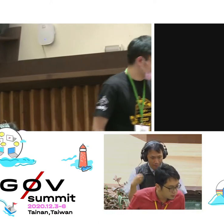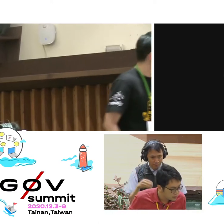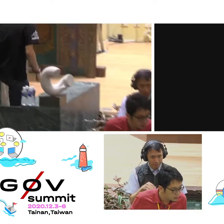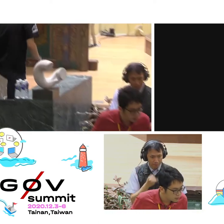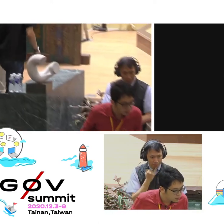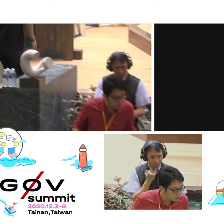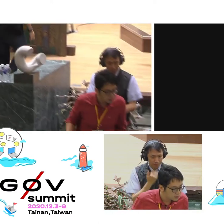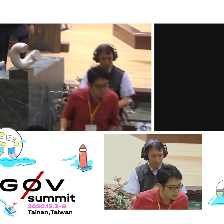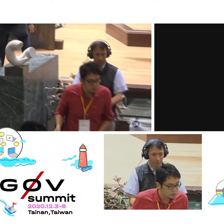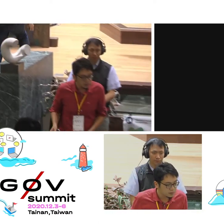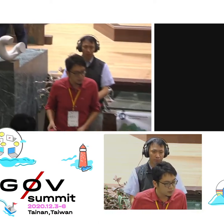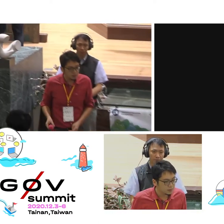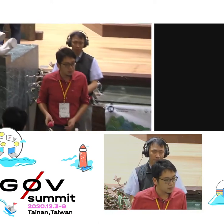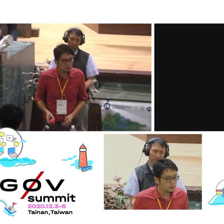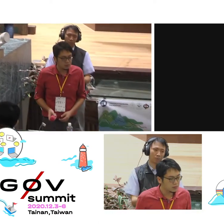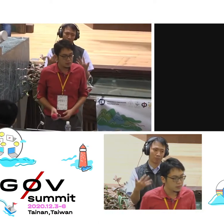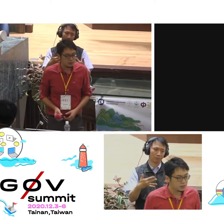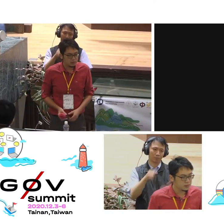Great, great question.